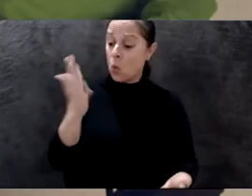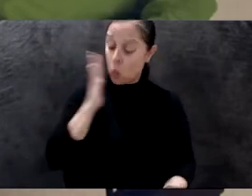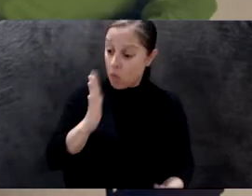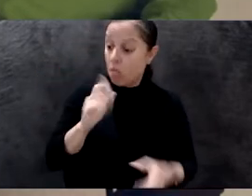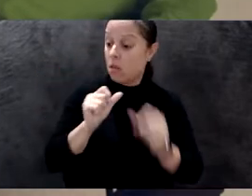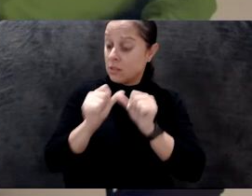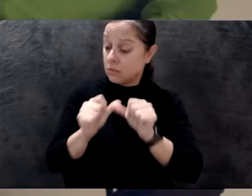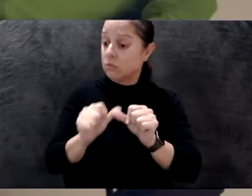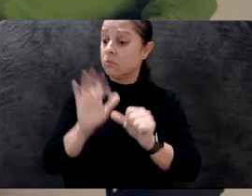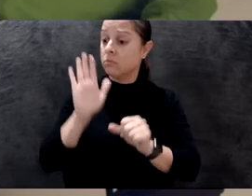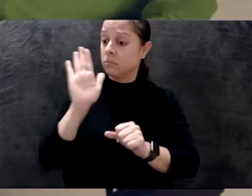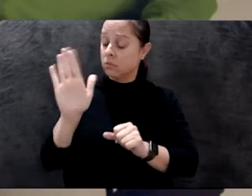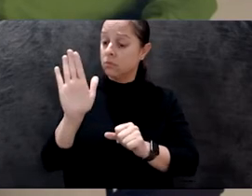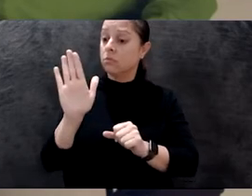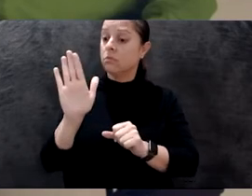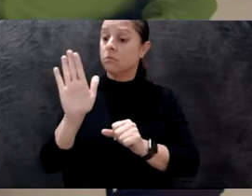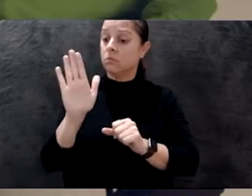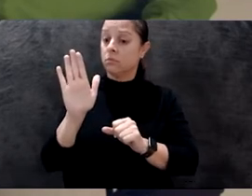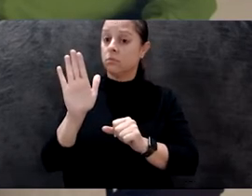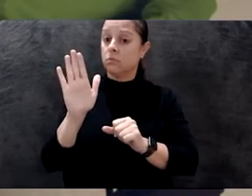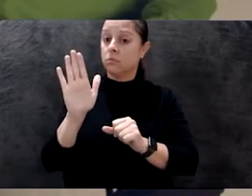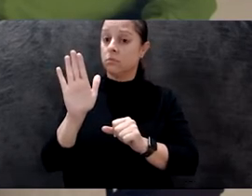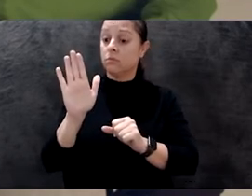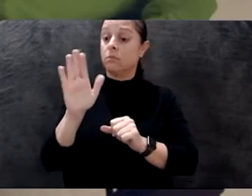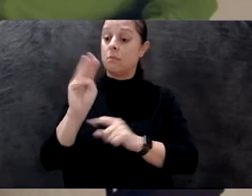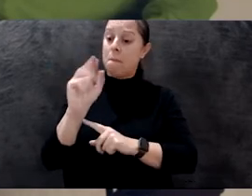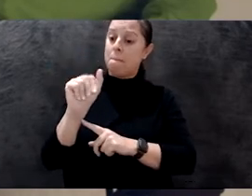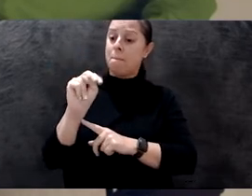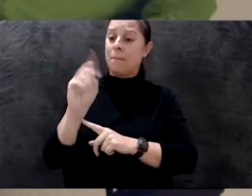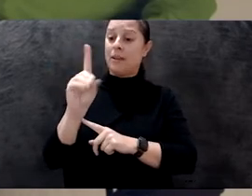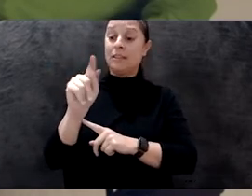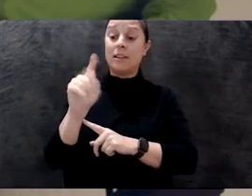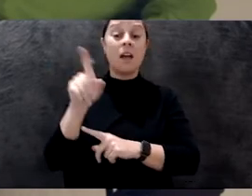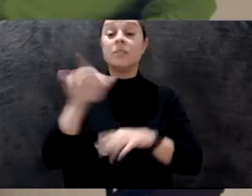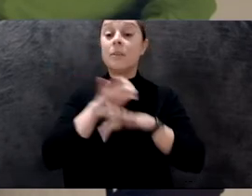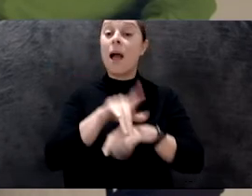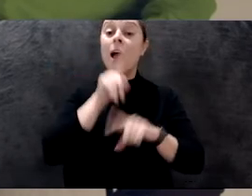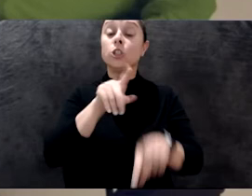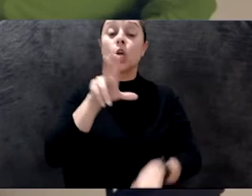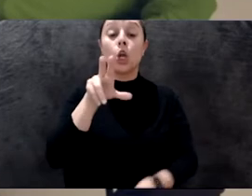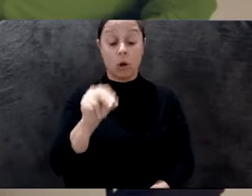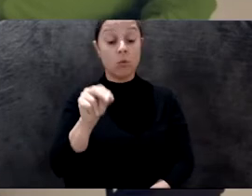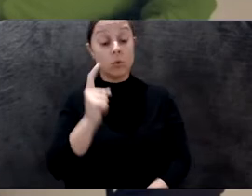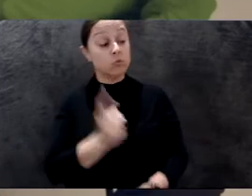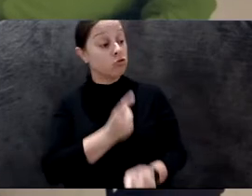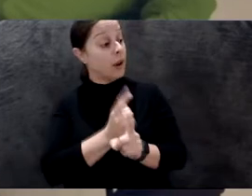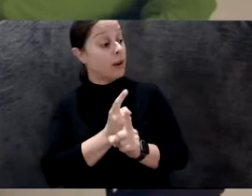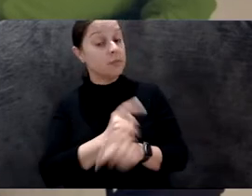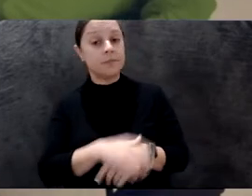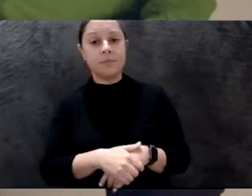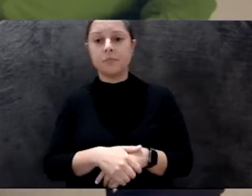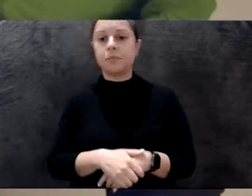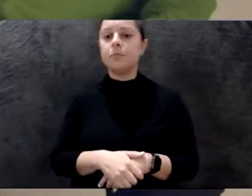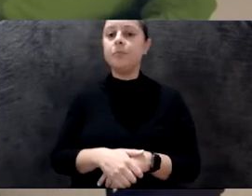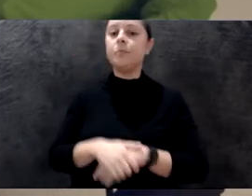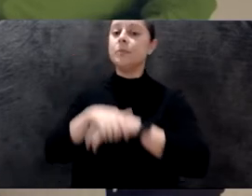the spider answered that no. And his image was quite right. interesting than that. It was three, the spider answered